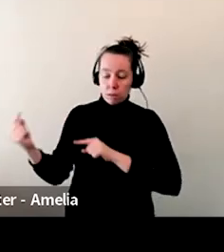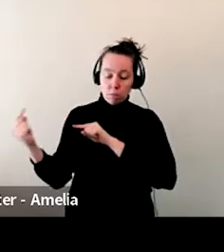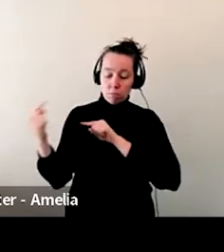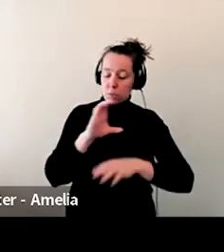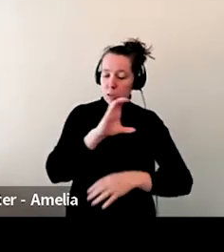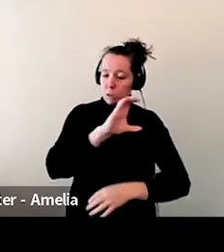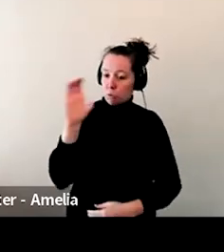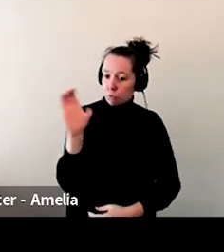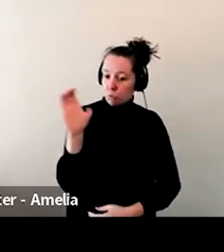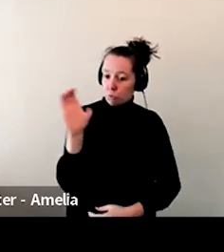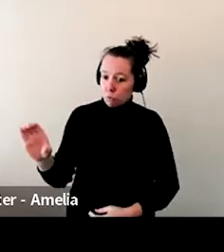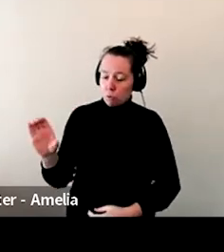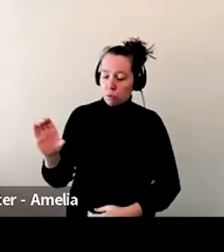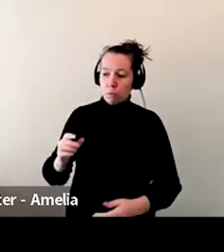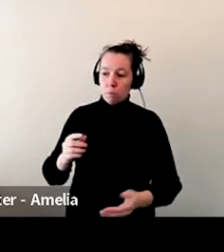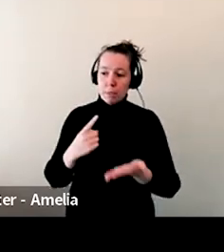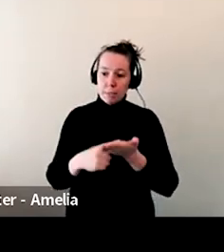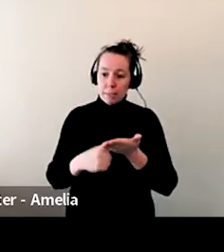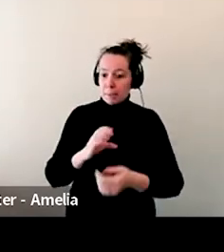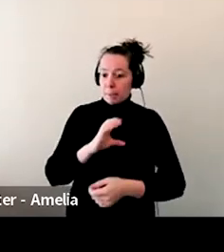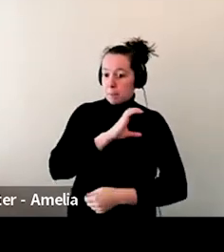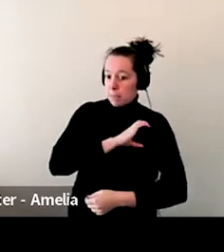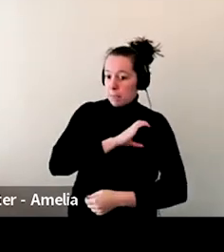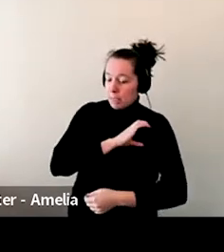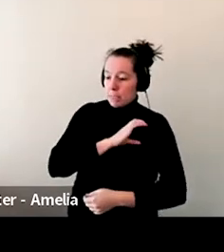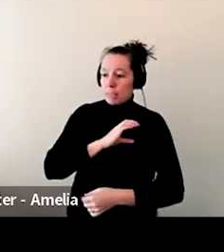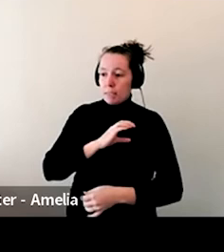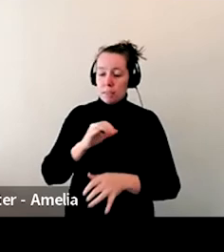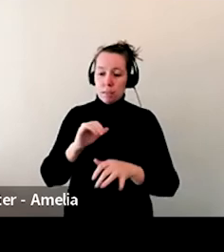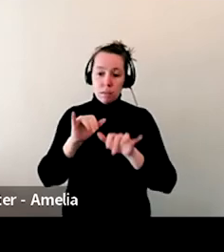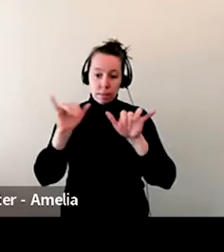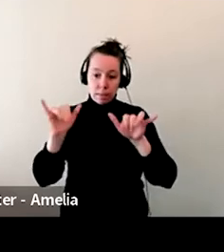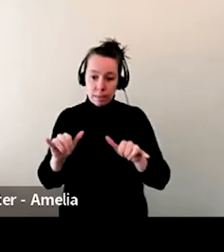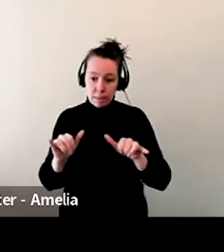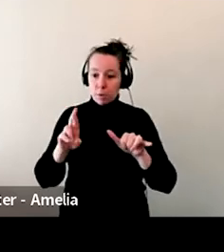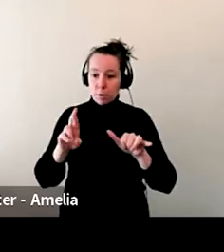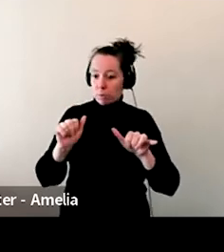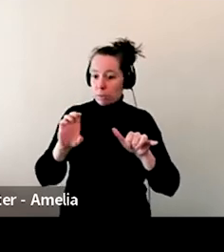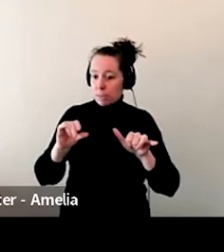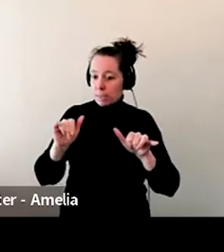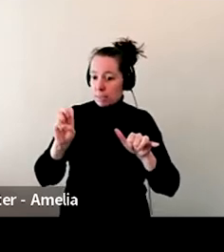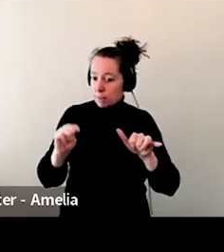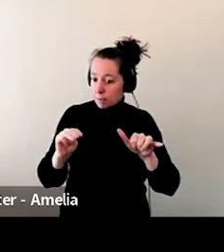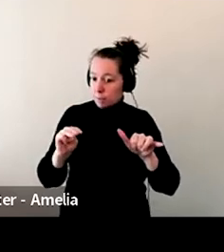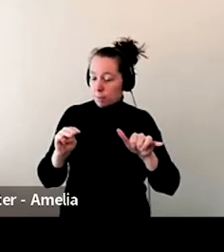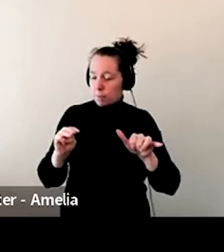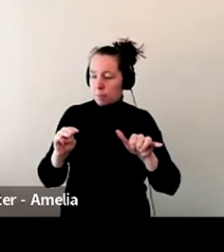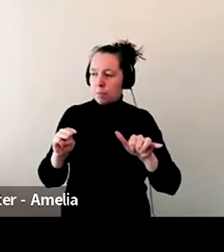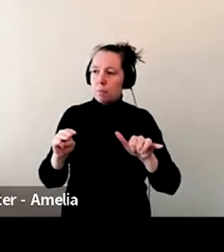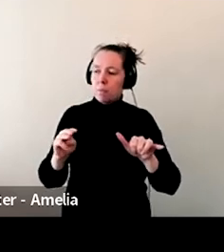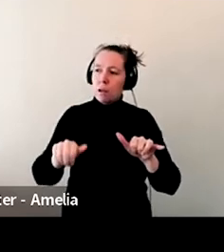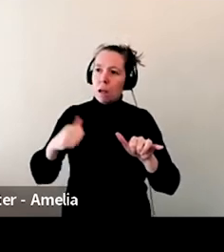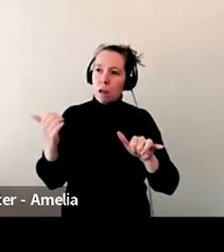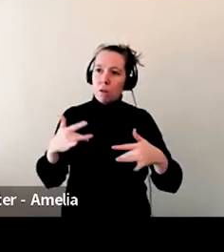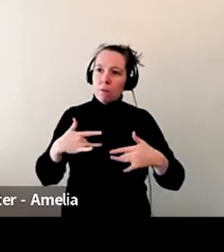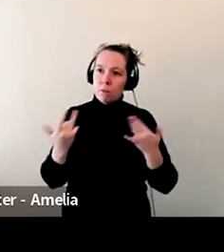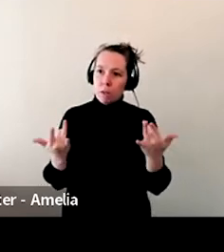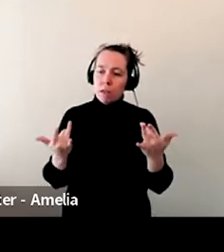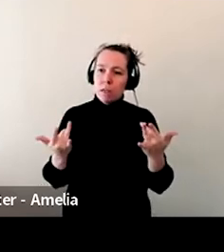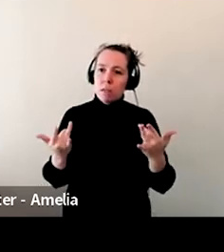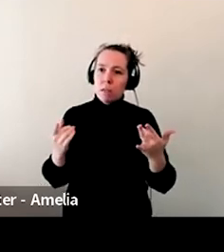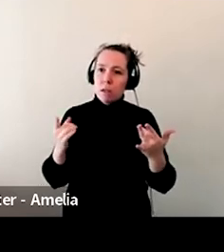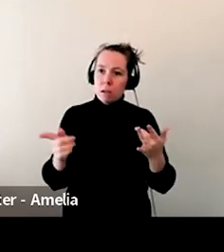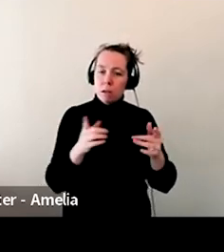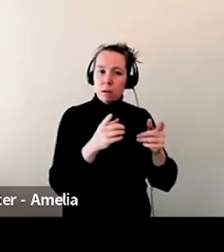policing. We've had a local, um, one of our, he was the director of our rec, our parks and rec department here in the town.